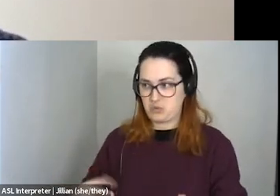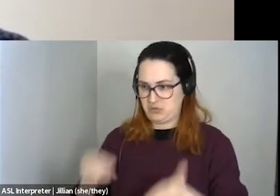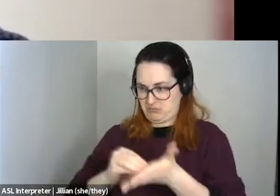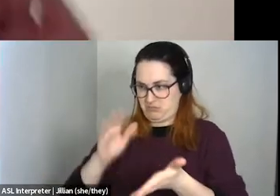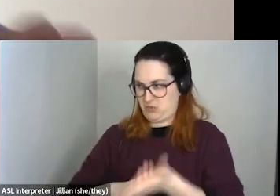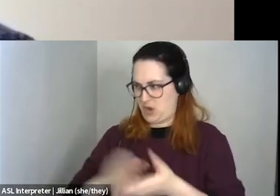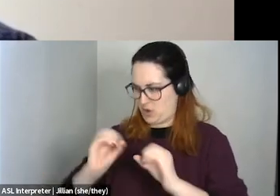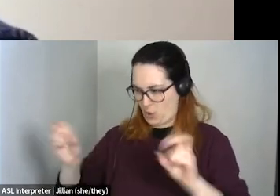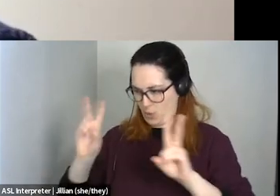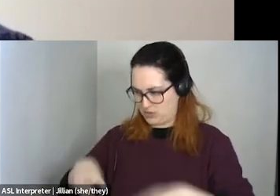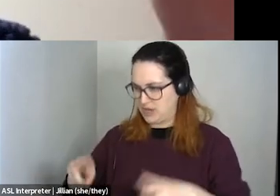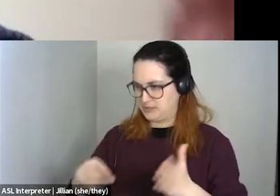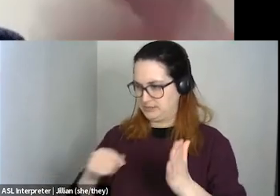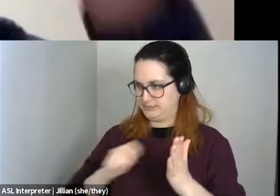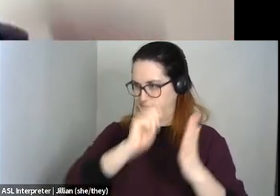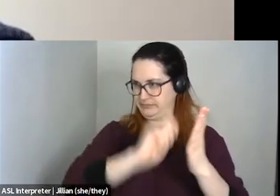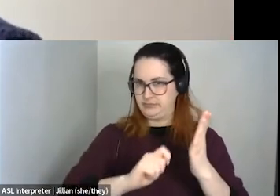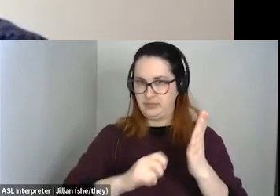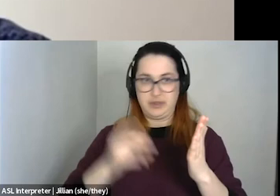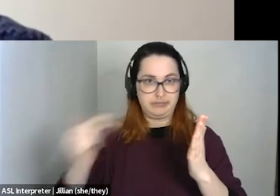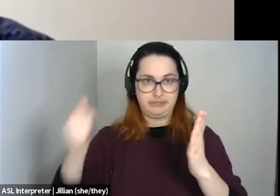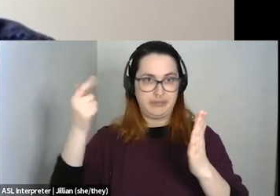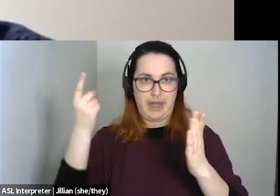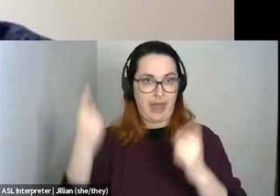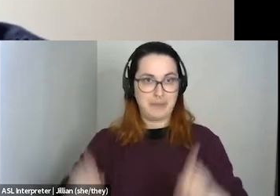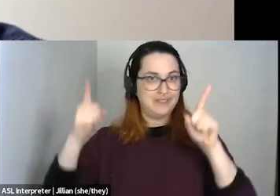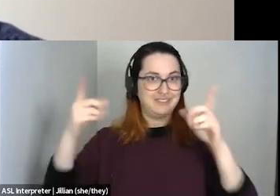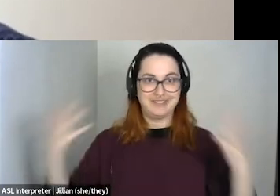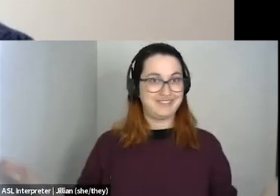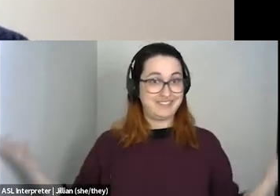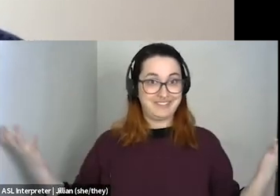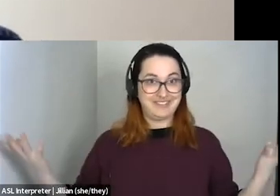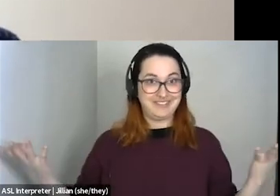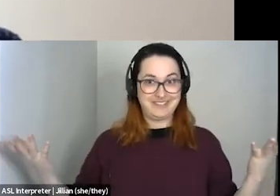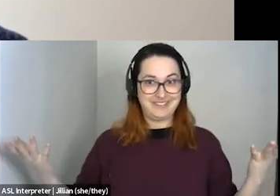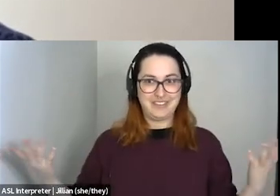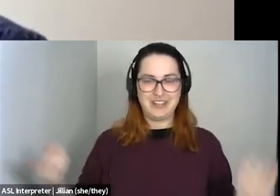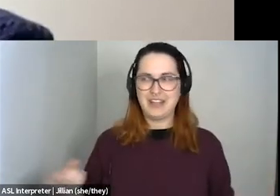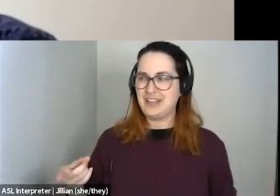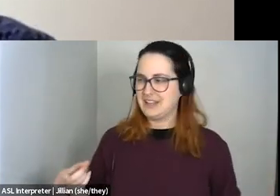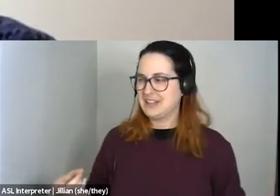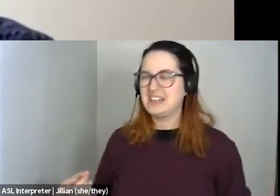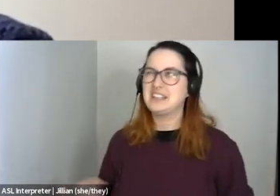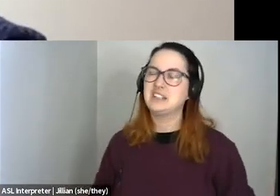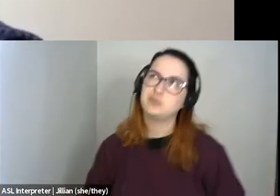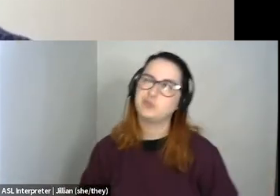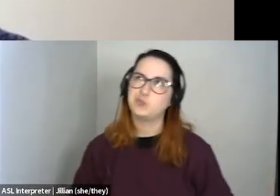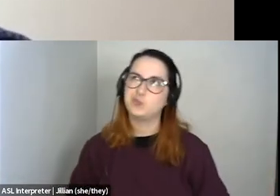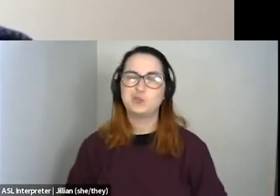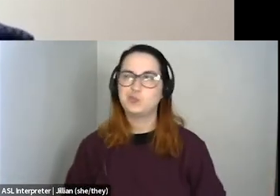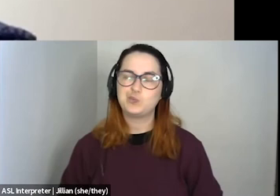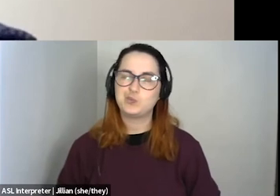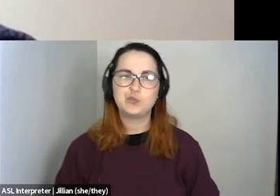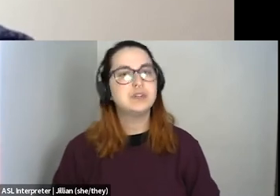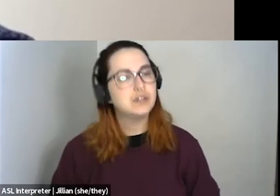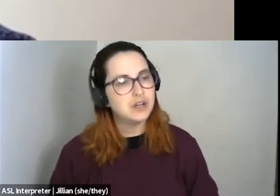We write it on this giant white board and then that's it. There's no more judging. And they're like, no. And what I kind